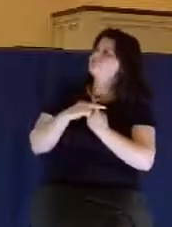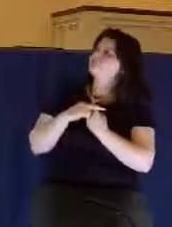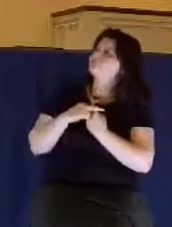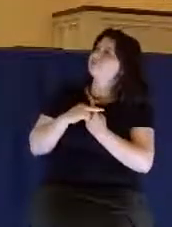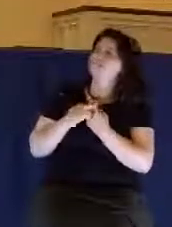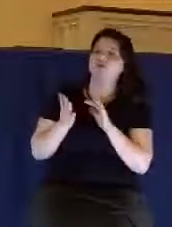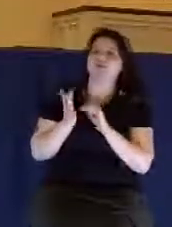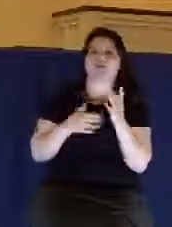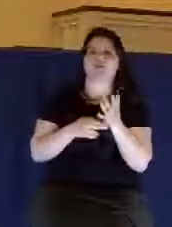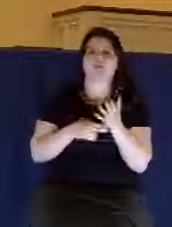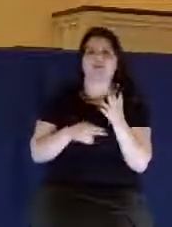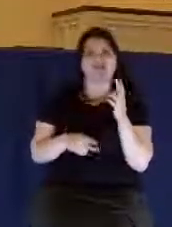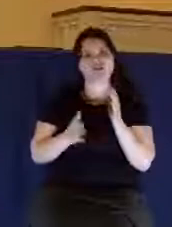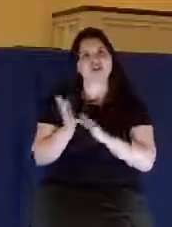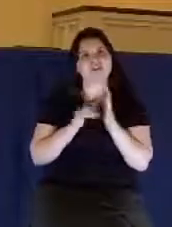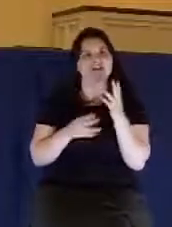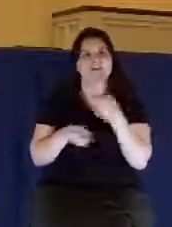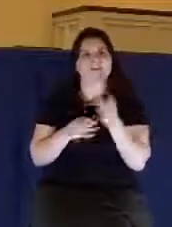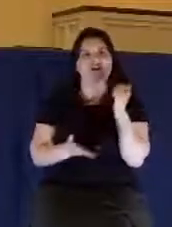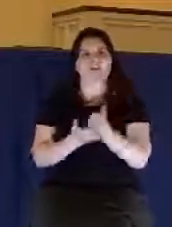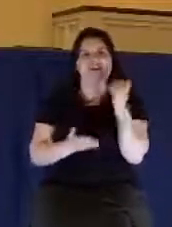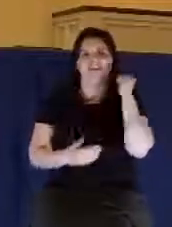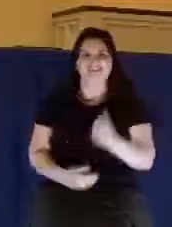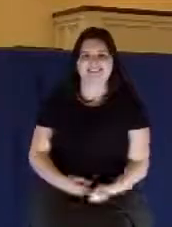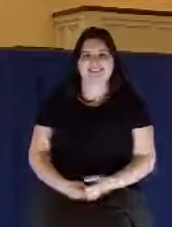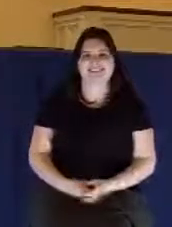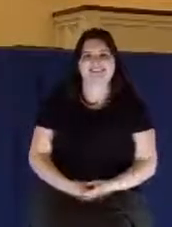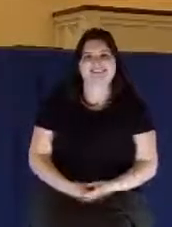We pray in Jesus' name. Amen. All right.